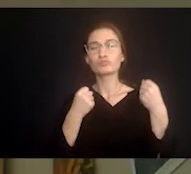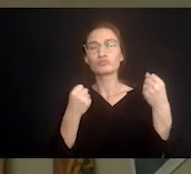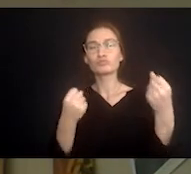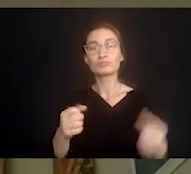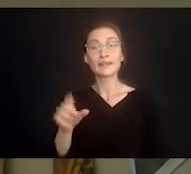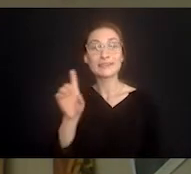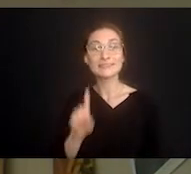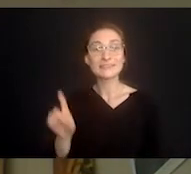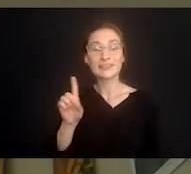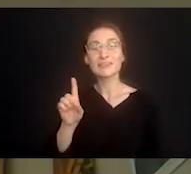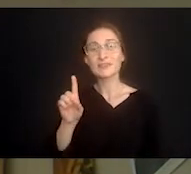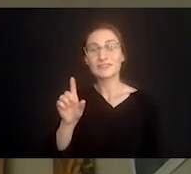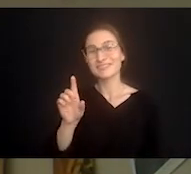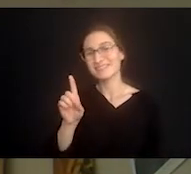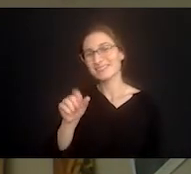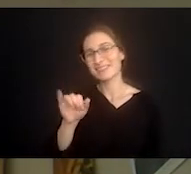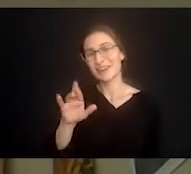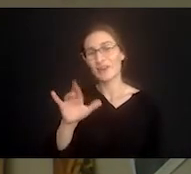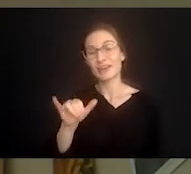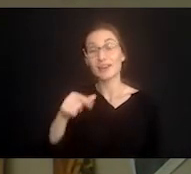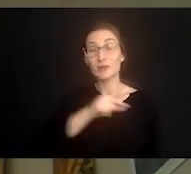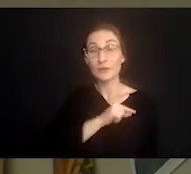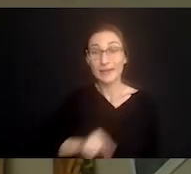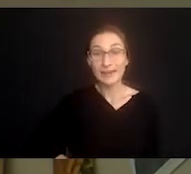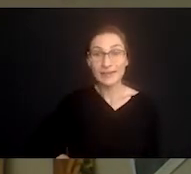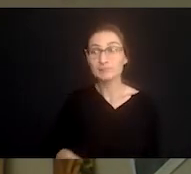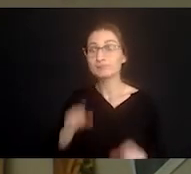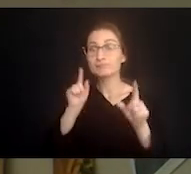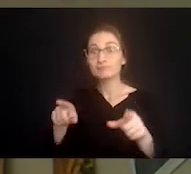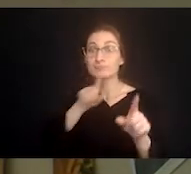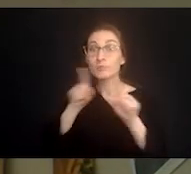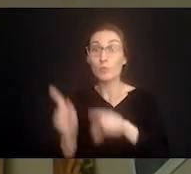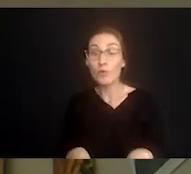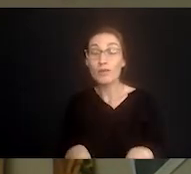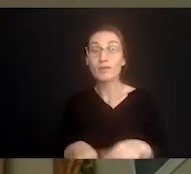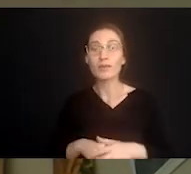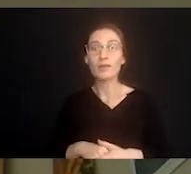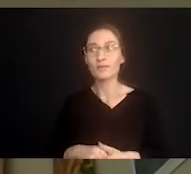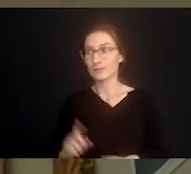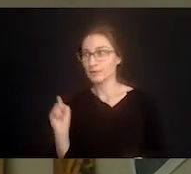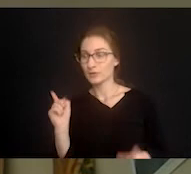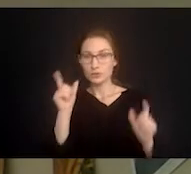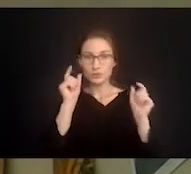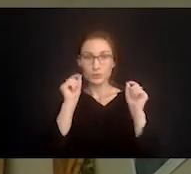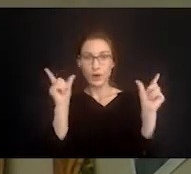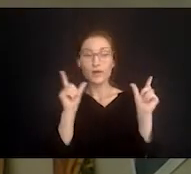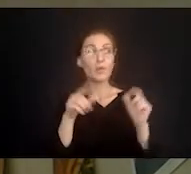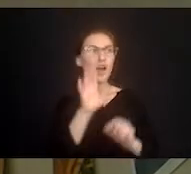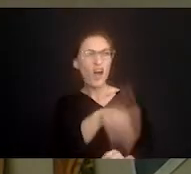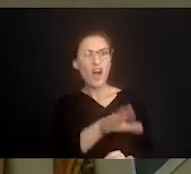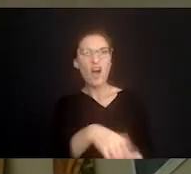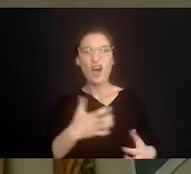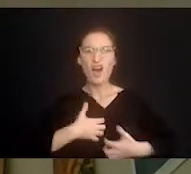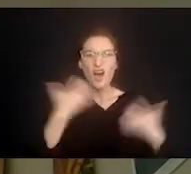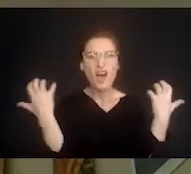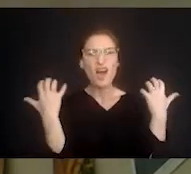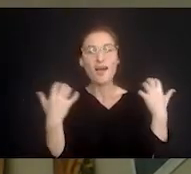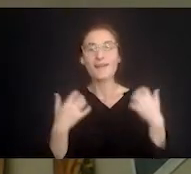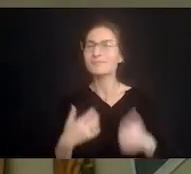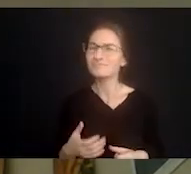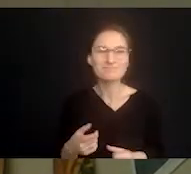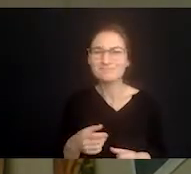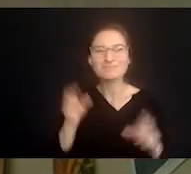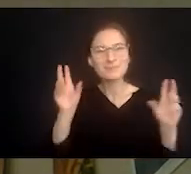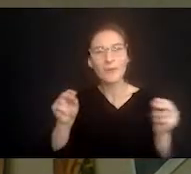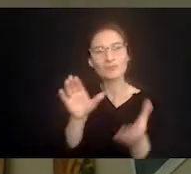and when the daughter woke up she was just so mad at mom because there was a dairy queen cup and she hadn't gotten anything you know what kudos